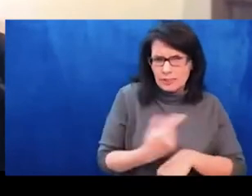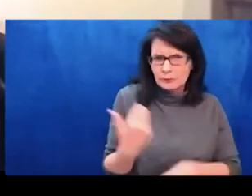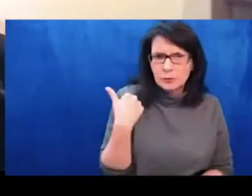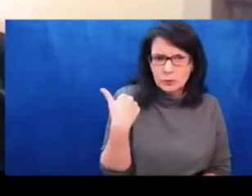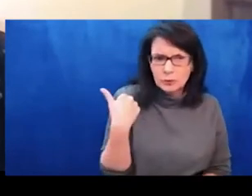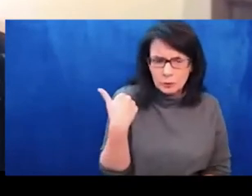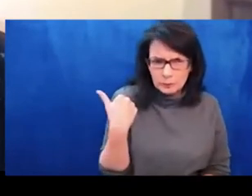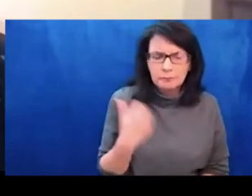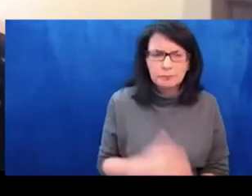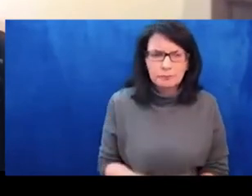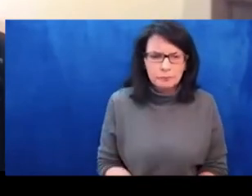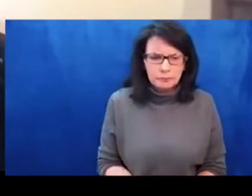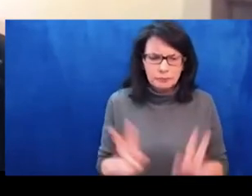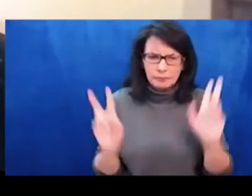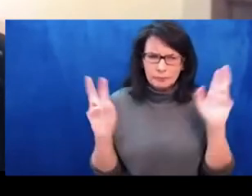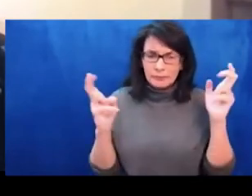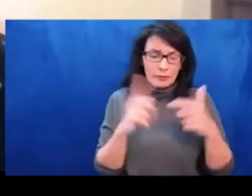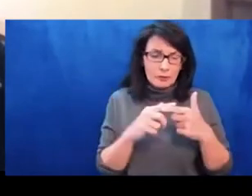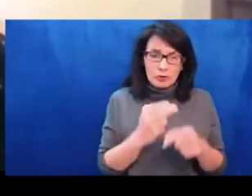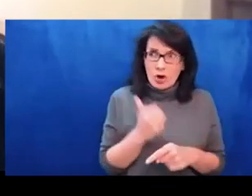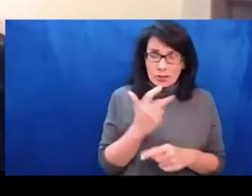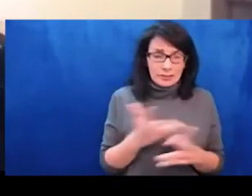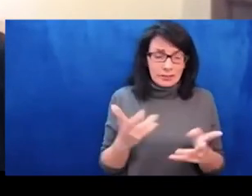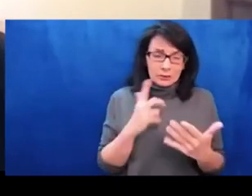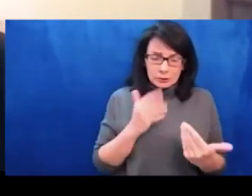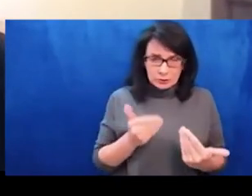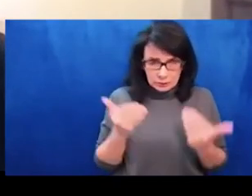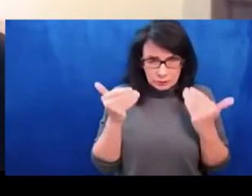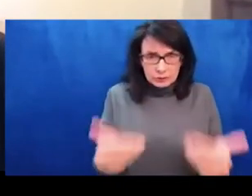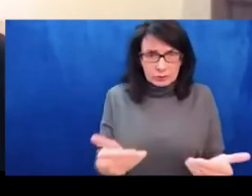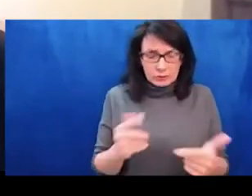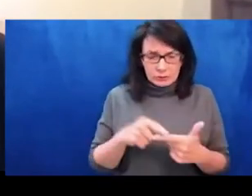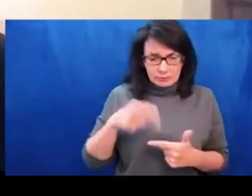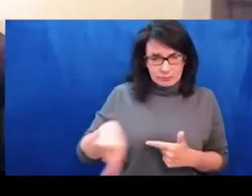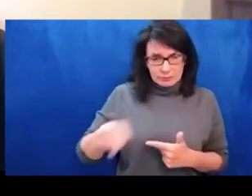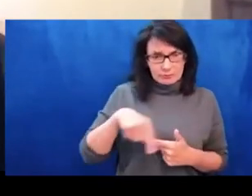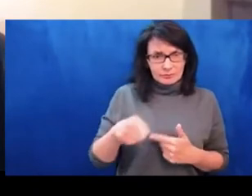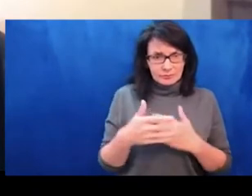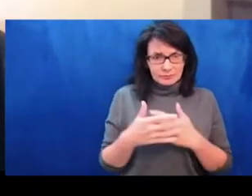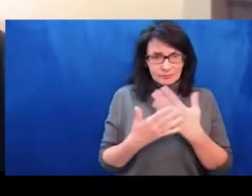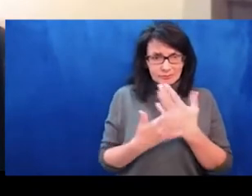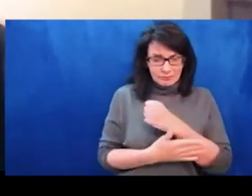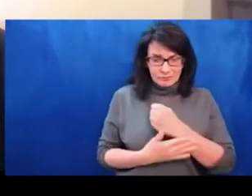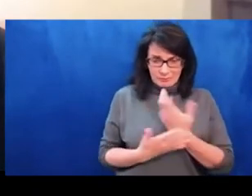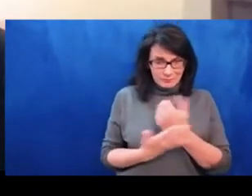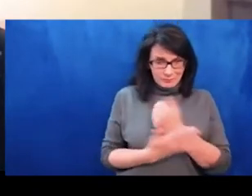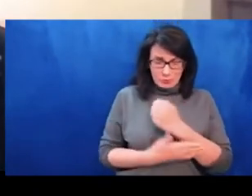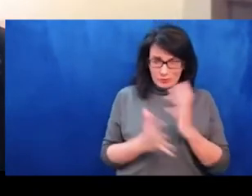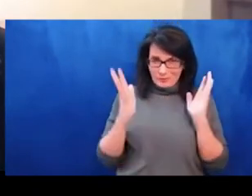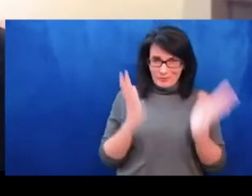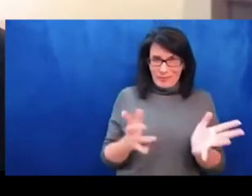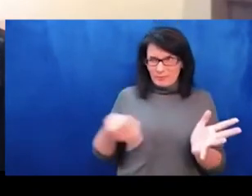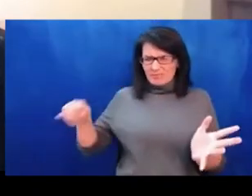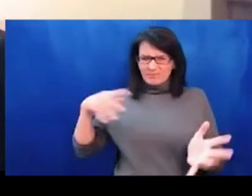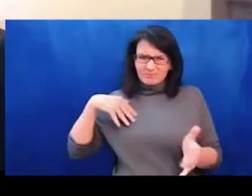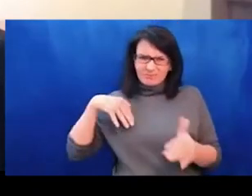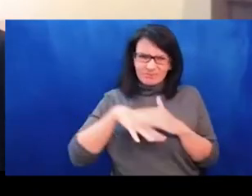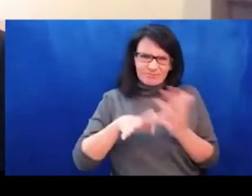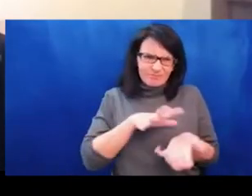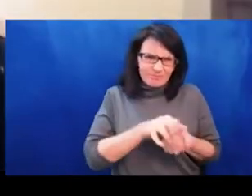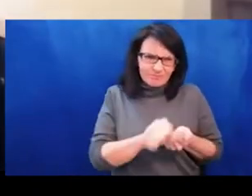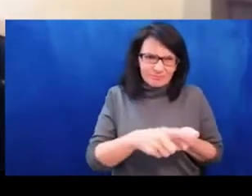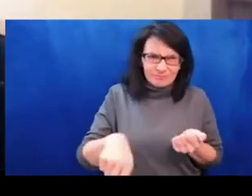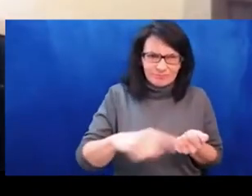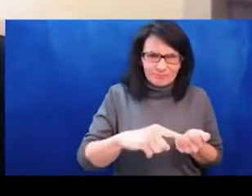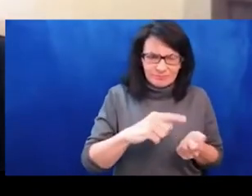matters at the border, too. But for some people, they always ask, they've been asking lately, how do you stay informed? And so I want to share